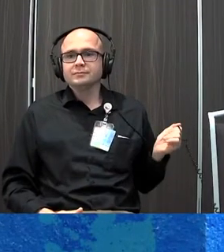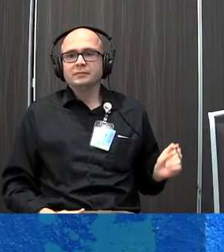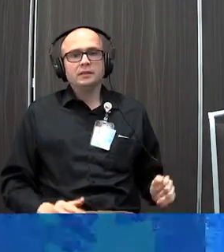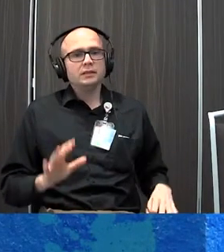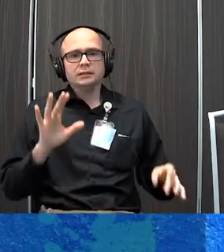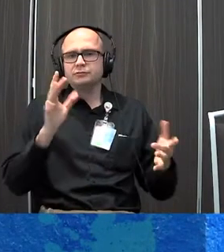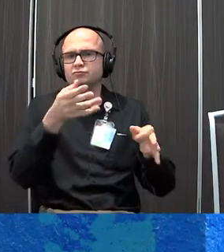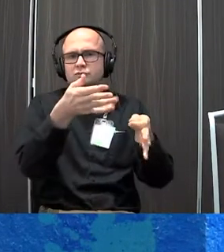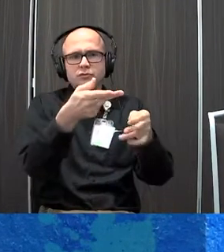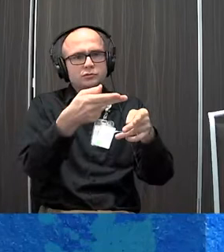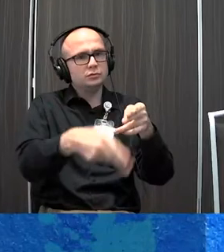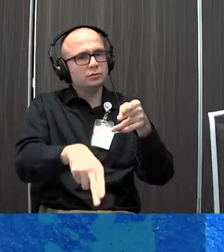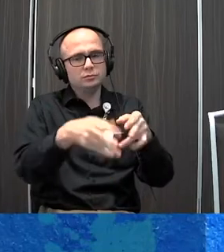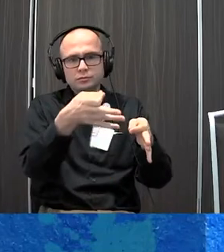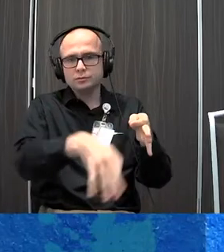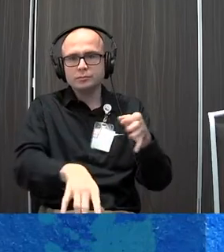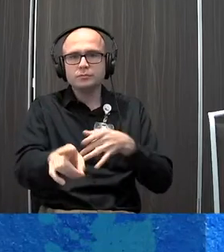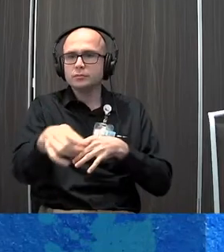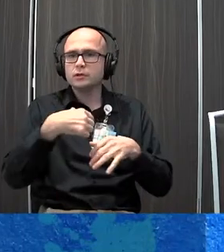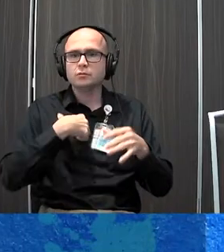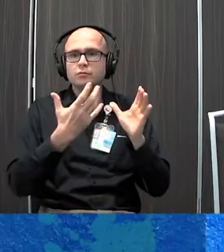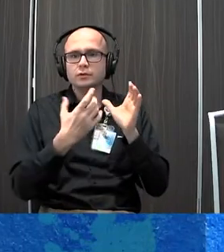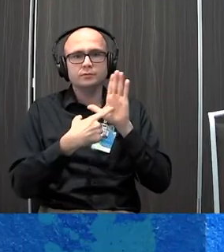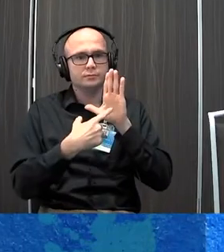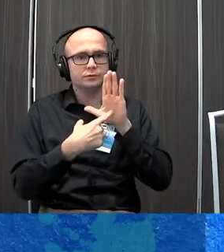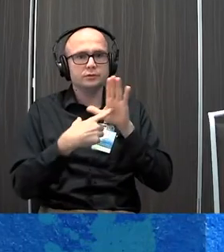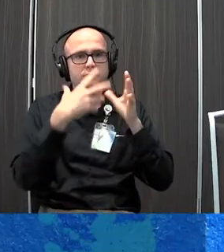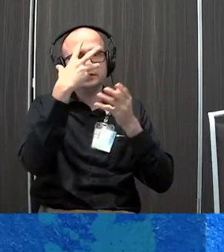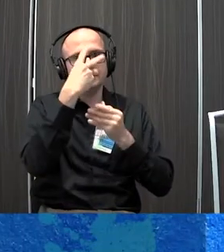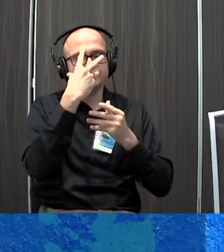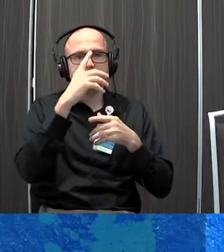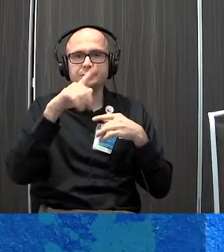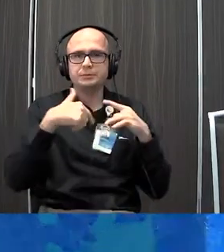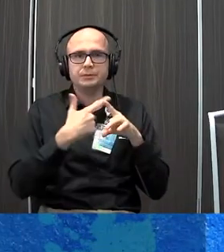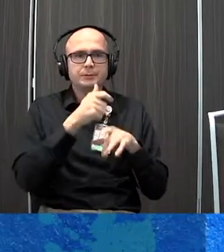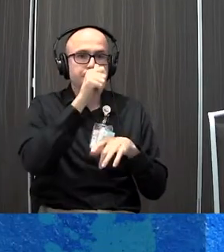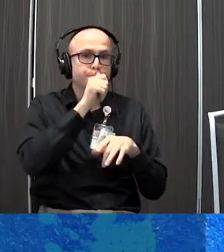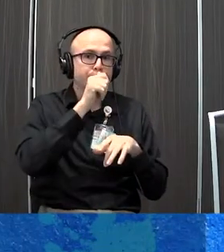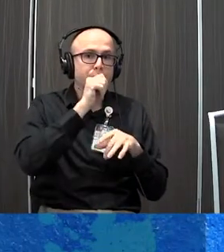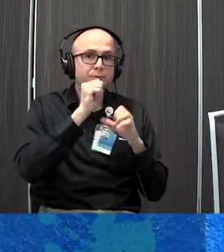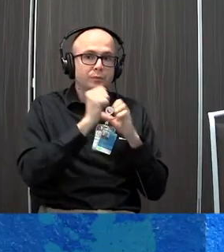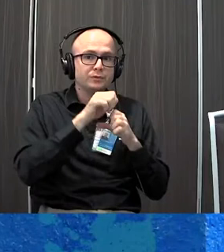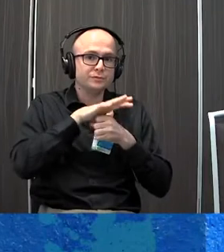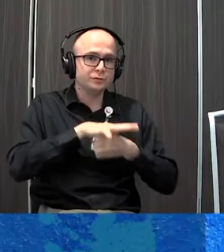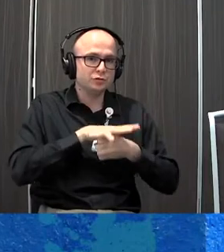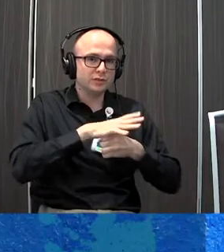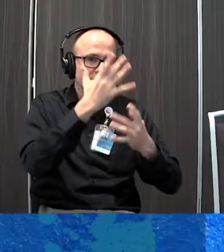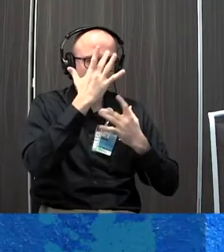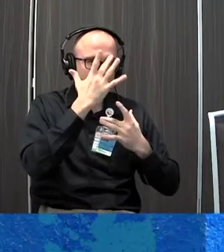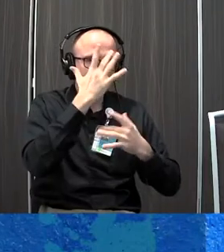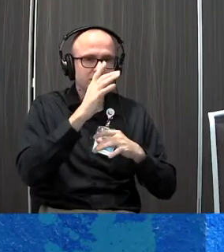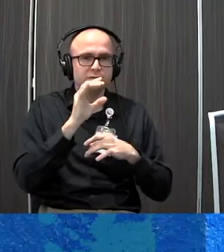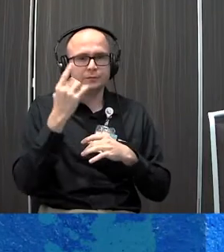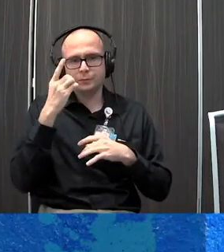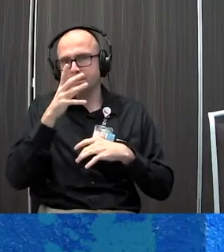not going to spend a lot of time here. And you all know this, but I'd like to show you some of the data about coping with the stress of chronic illness as a parent.